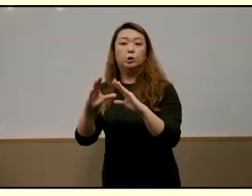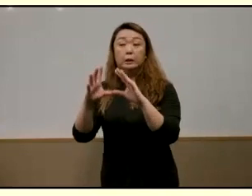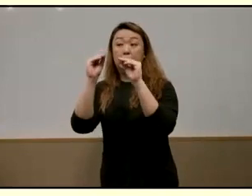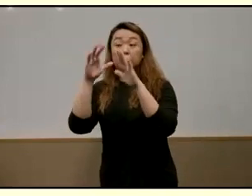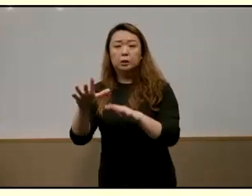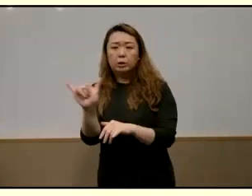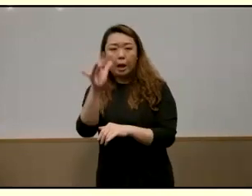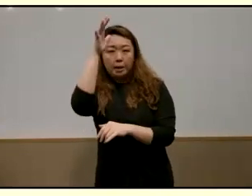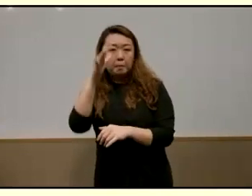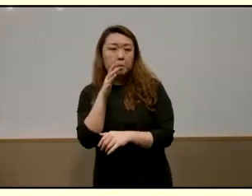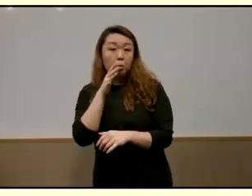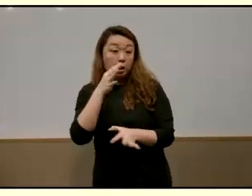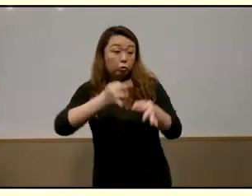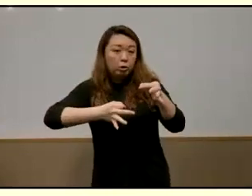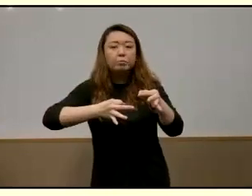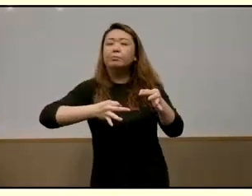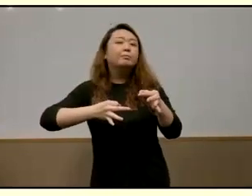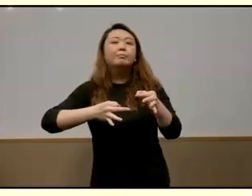actually focus more on the positive side